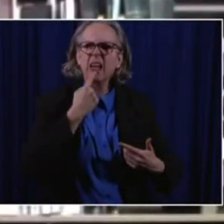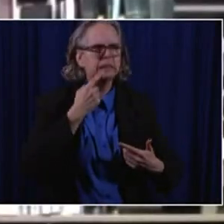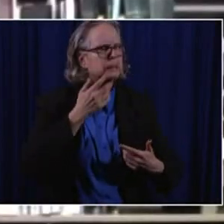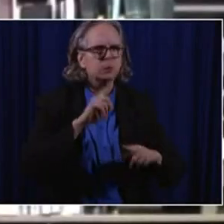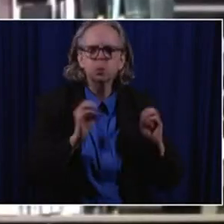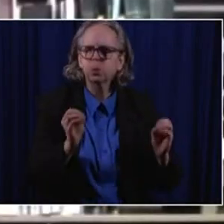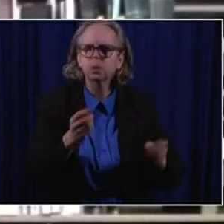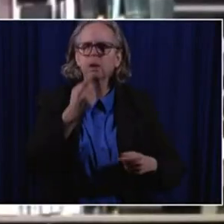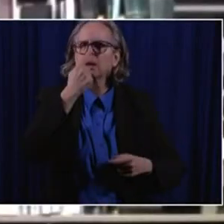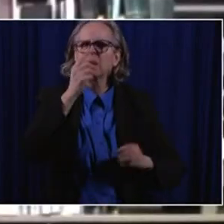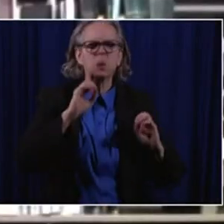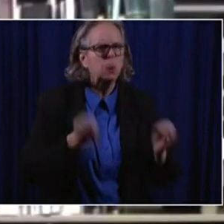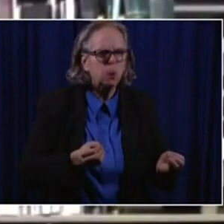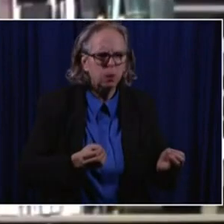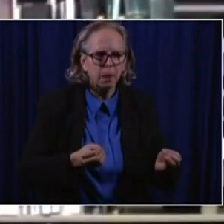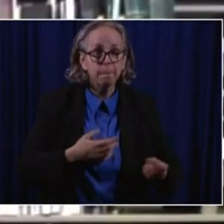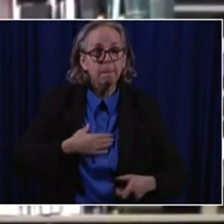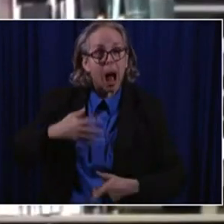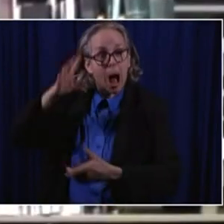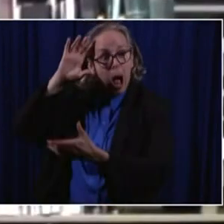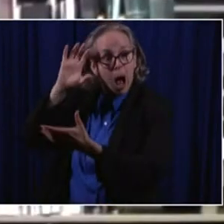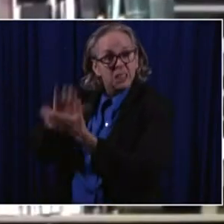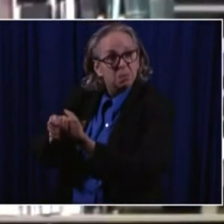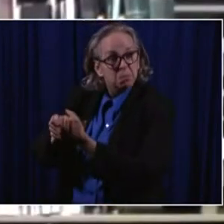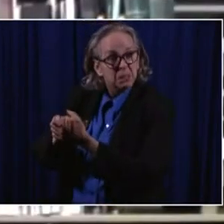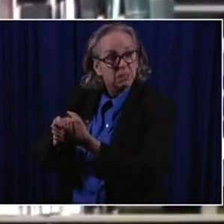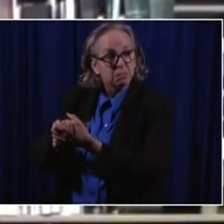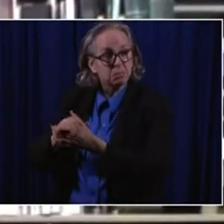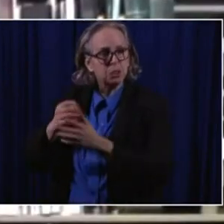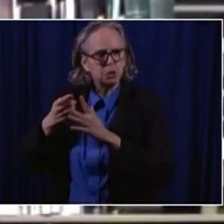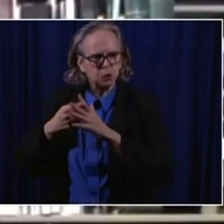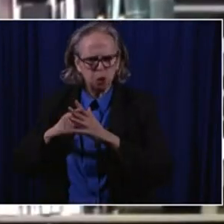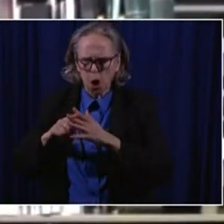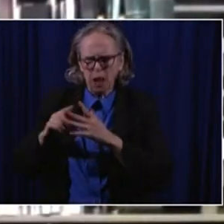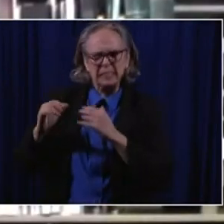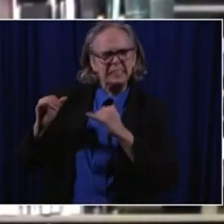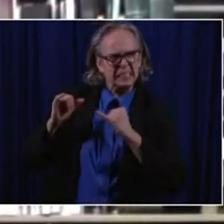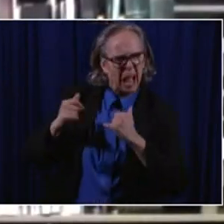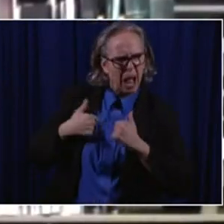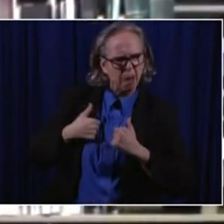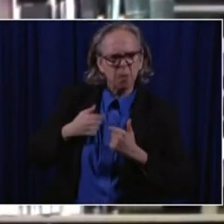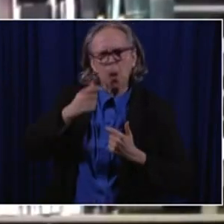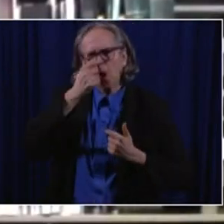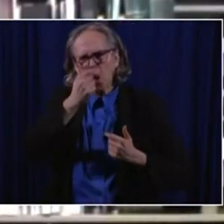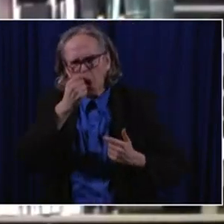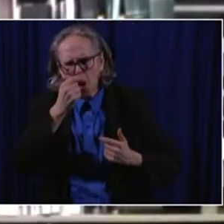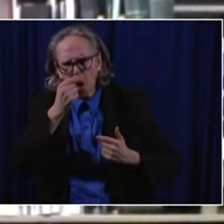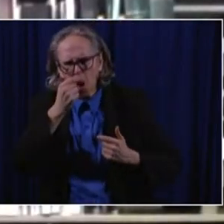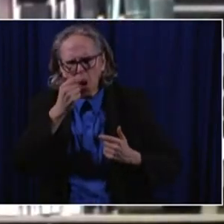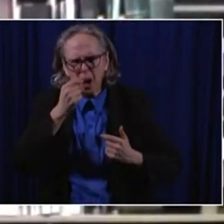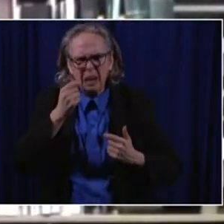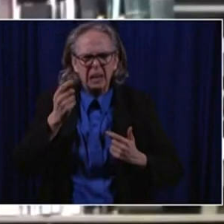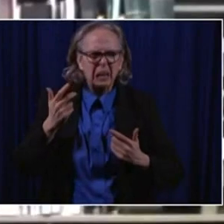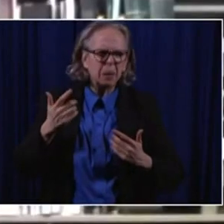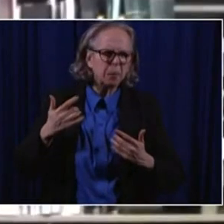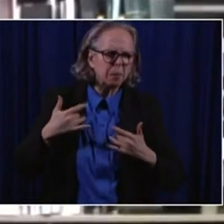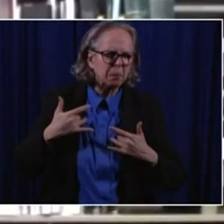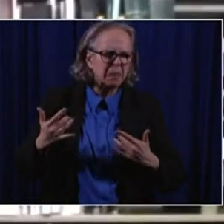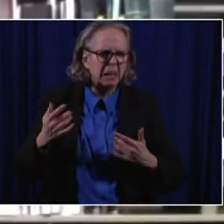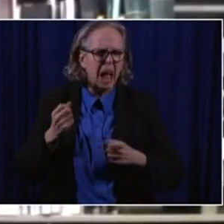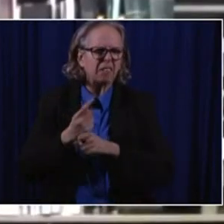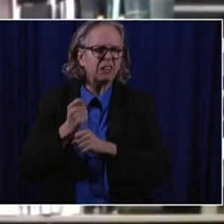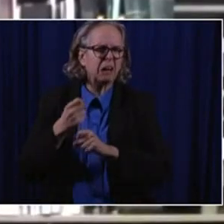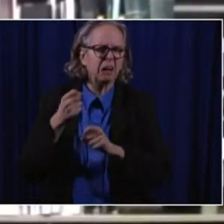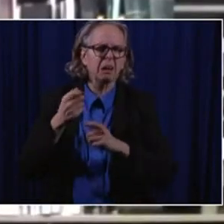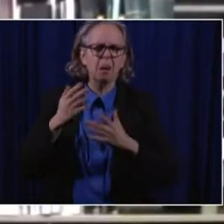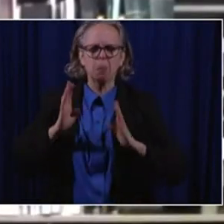husband, Keith, he, he started out kind of the same general congestion, whatnot. He typically gets bronchitis every year and this is